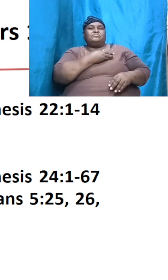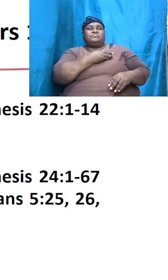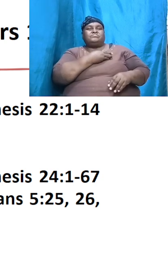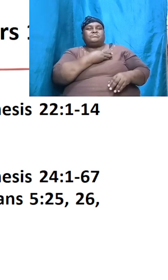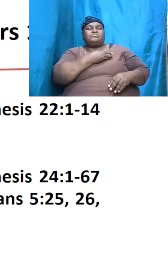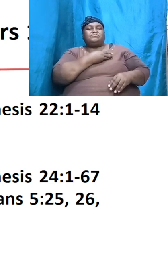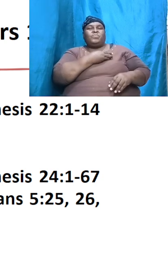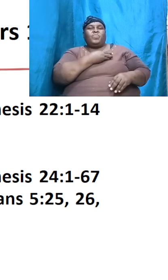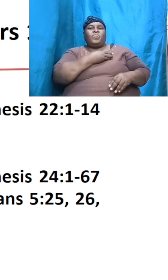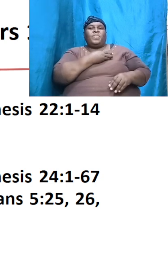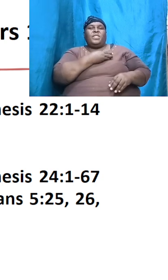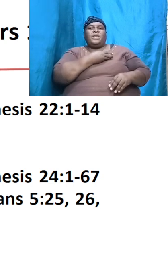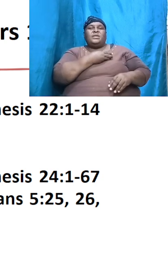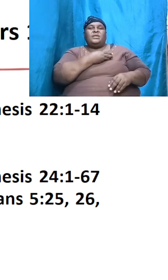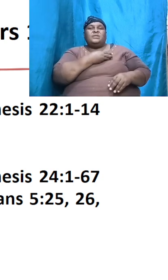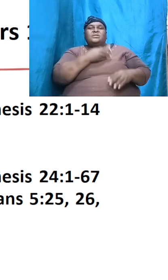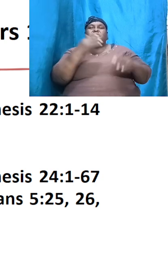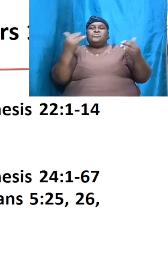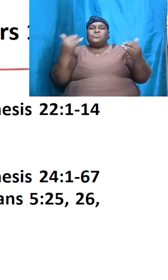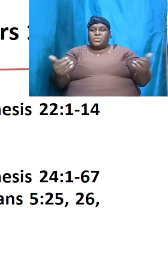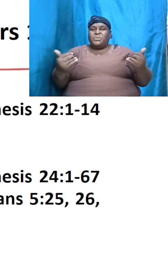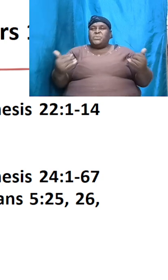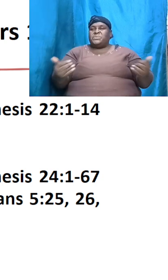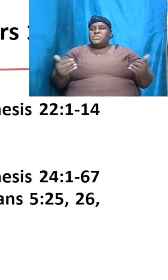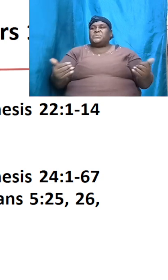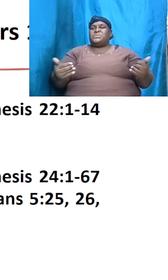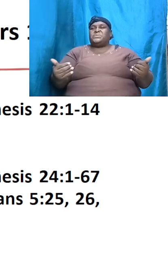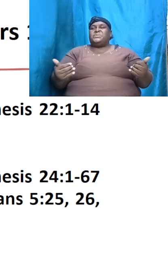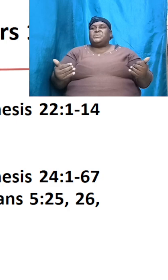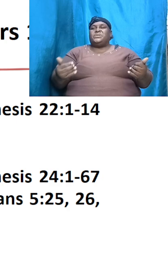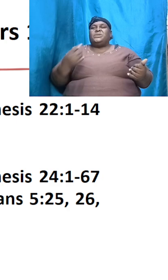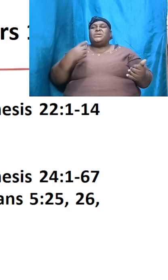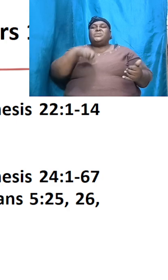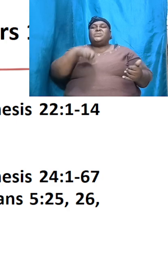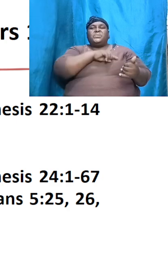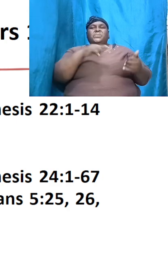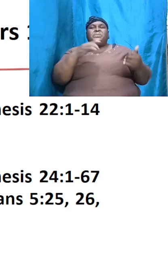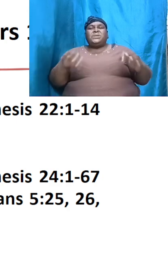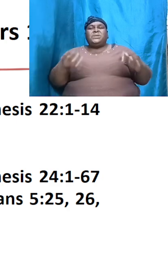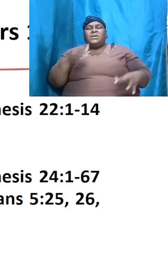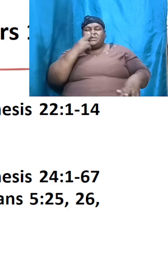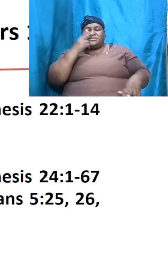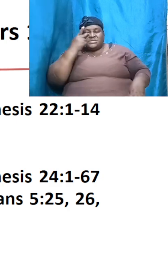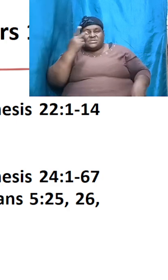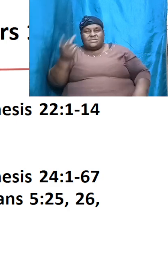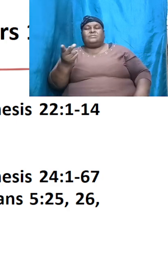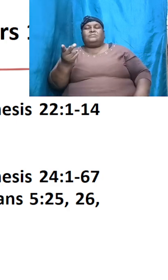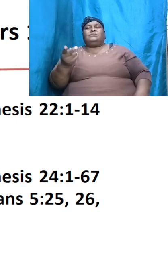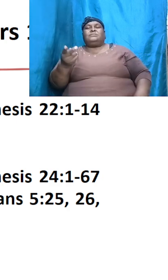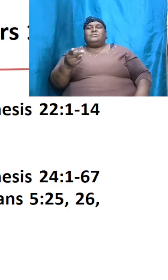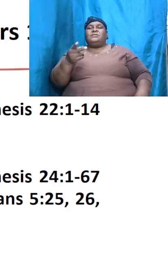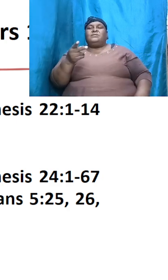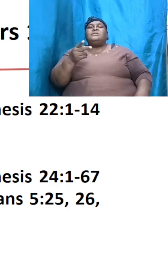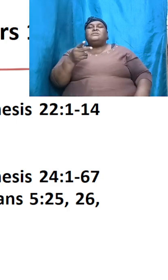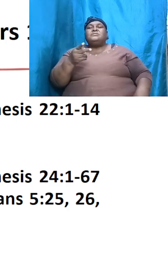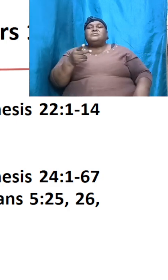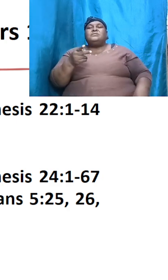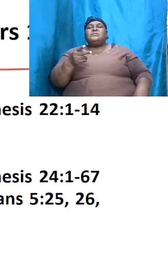present day reality and we can therefore easily see that this